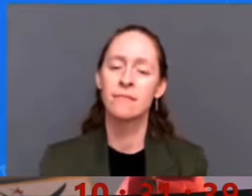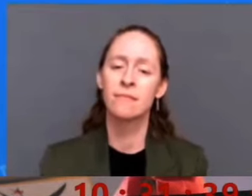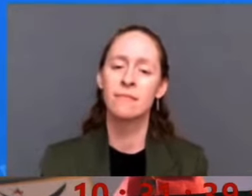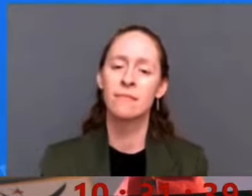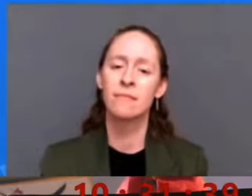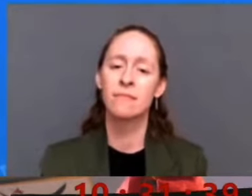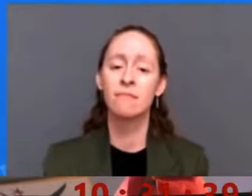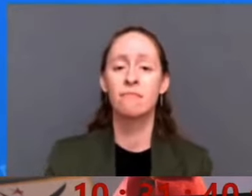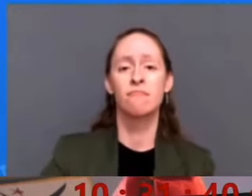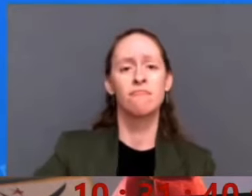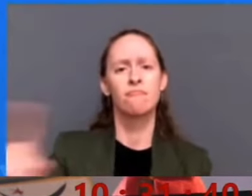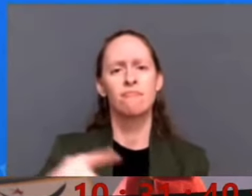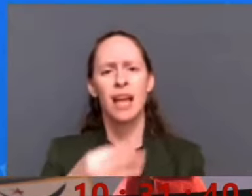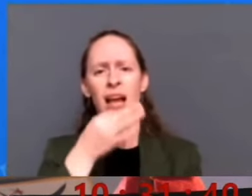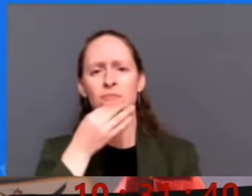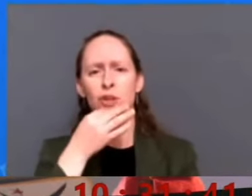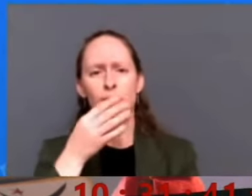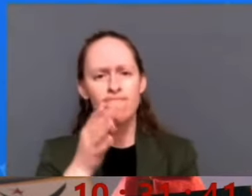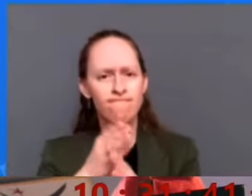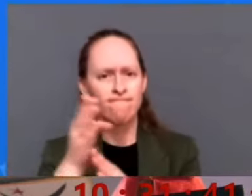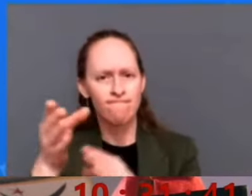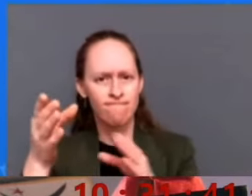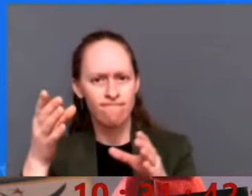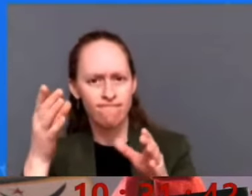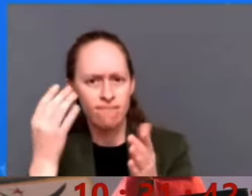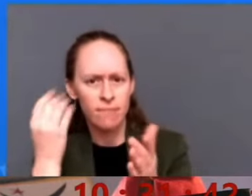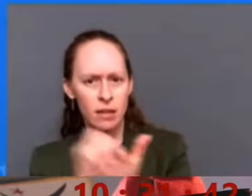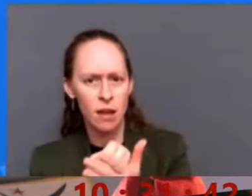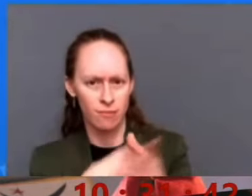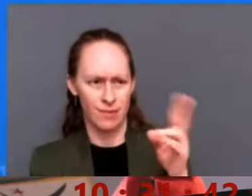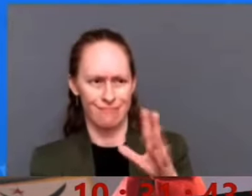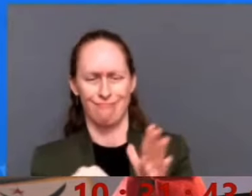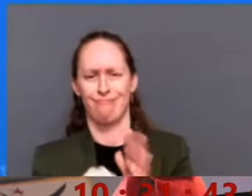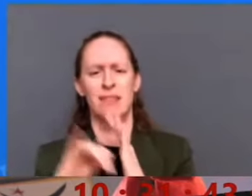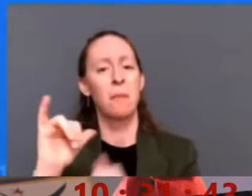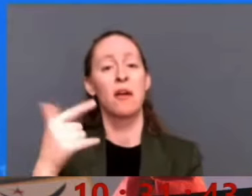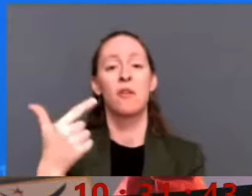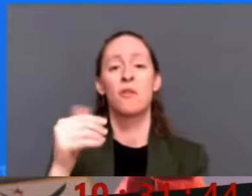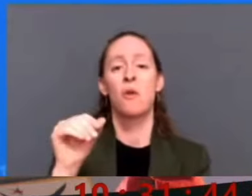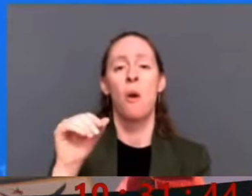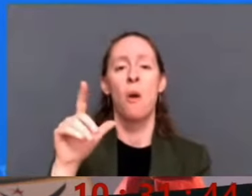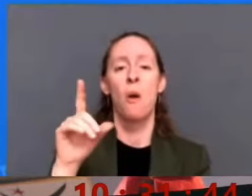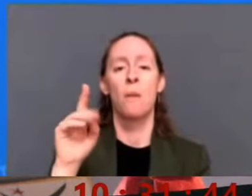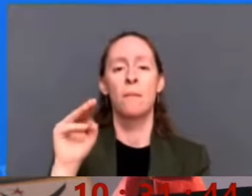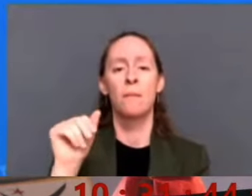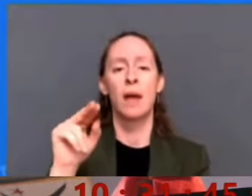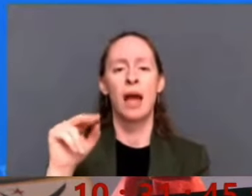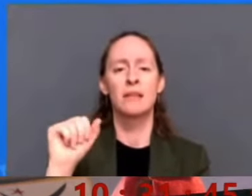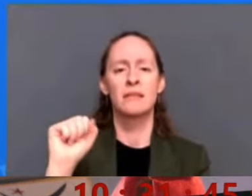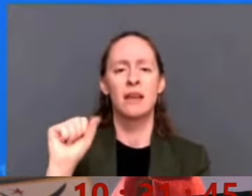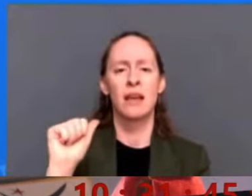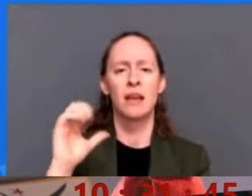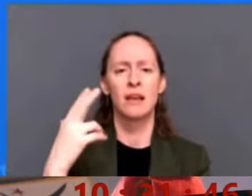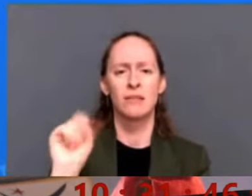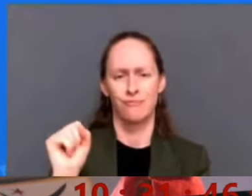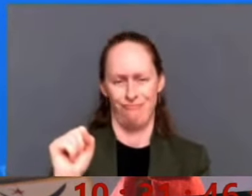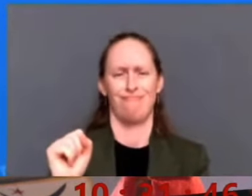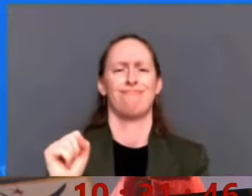Goldman Sachs put out an analysis of this proposal, and they said quite clearly that they felt that